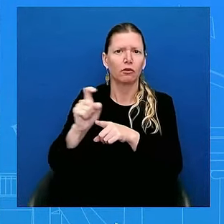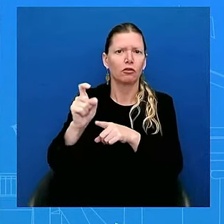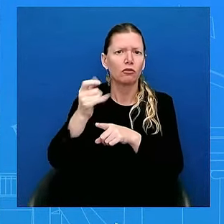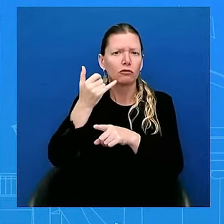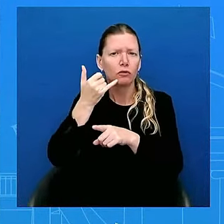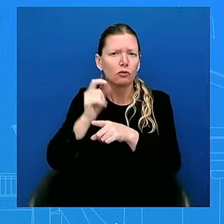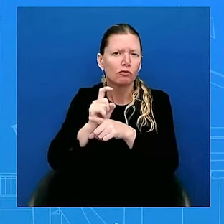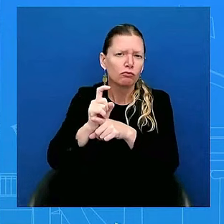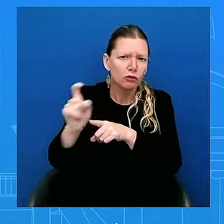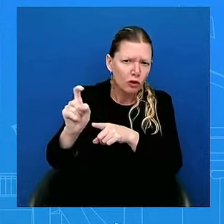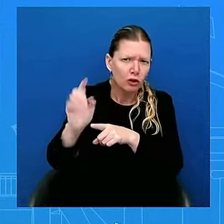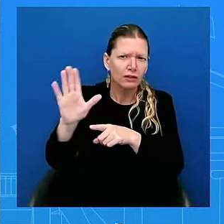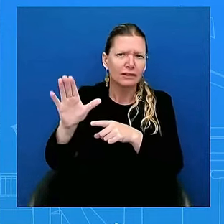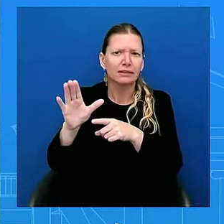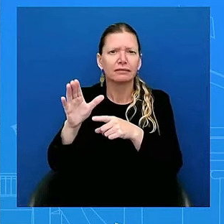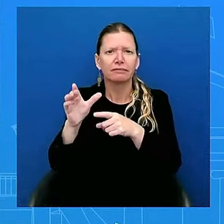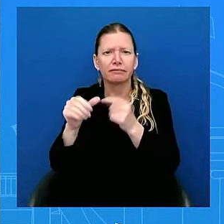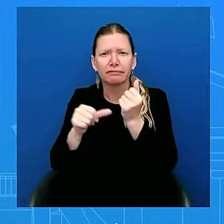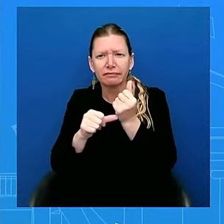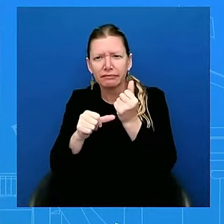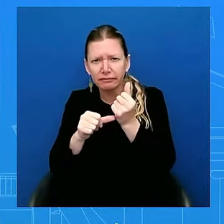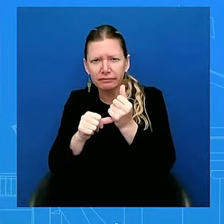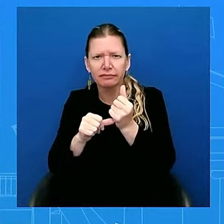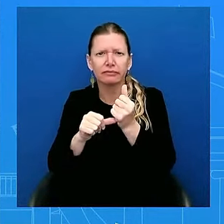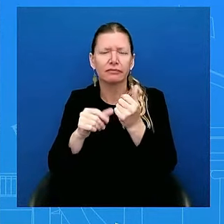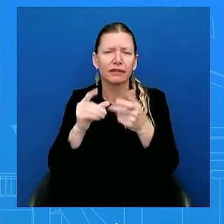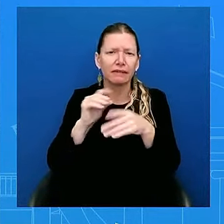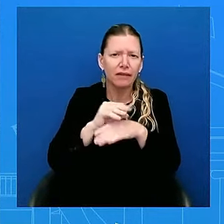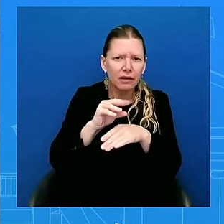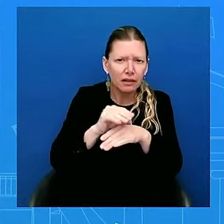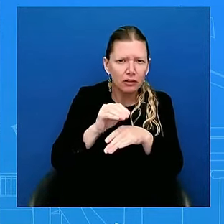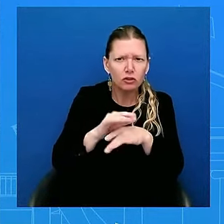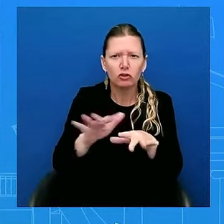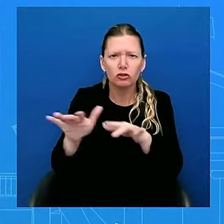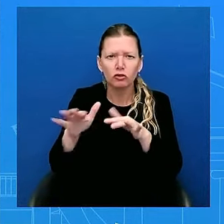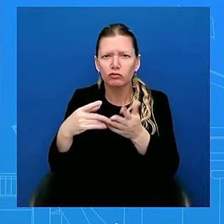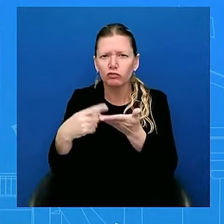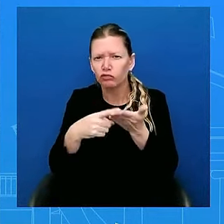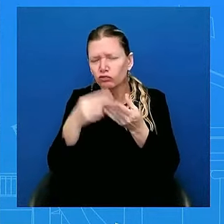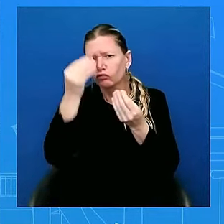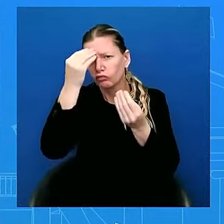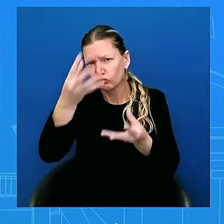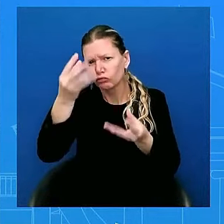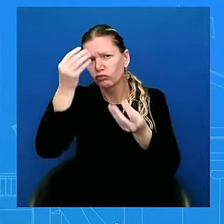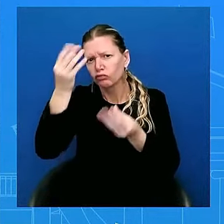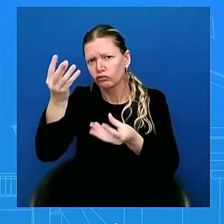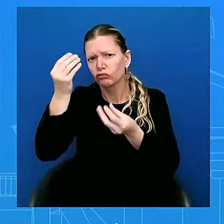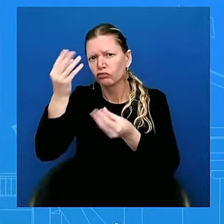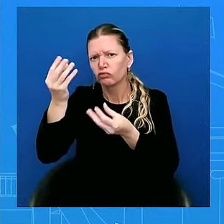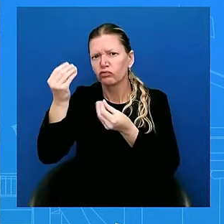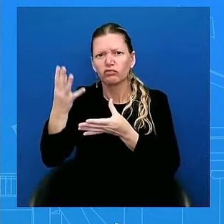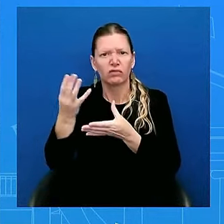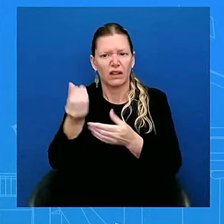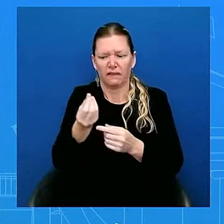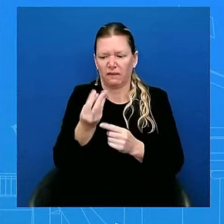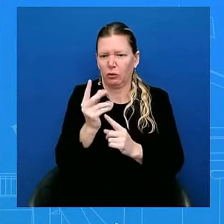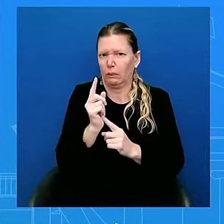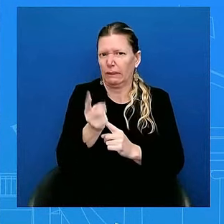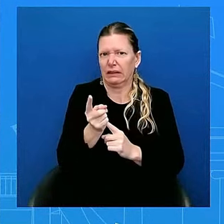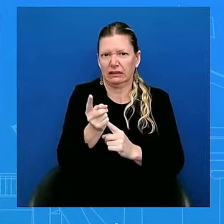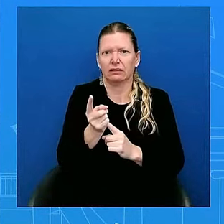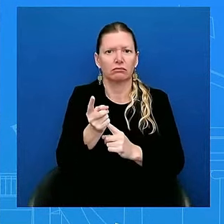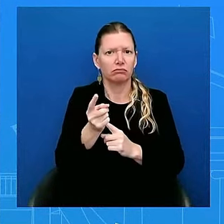some advisors. He let them know. And then, minutes later, a letter went out. So, it was in a very